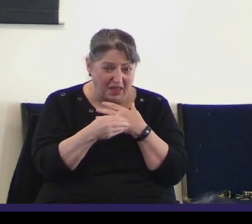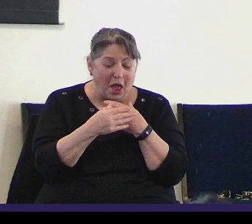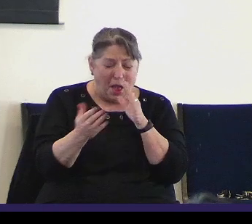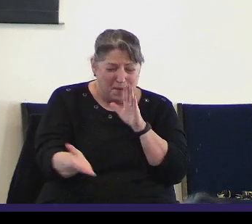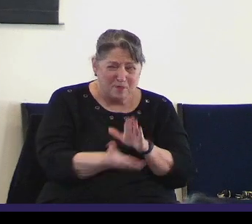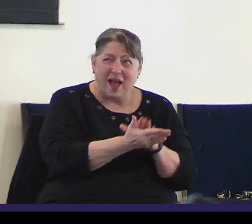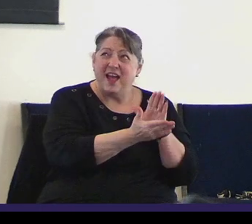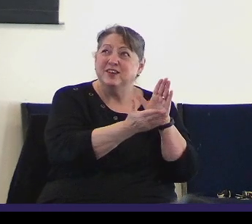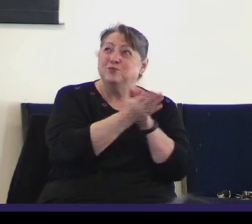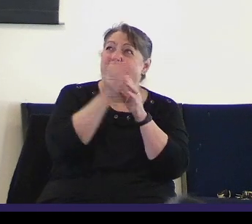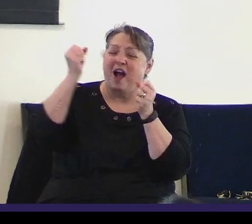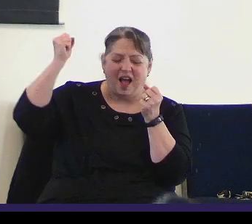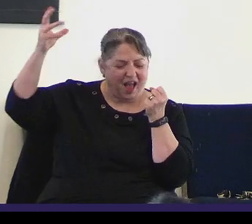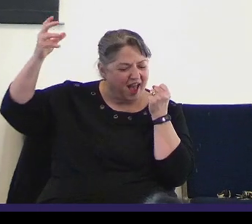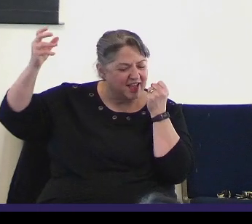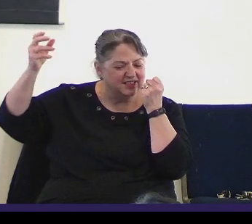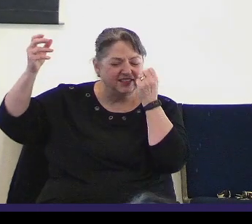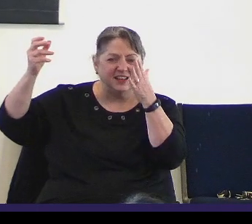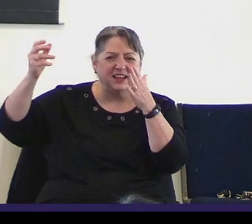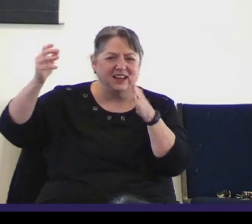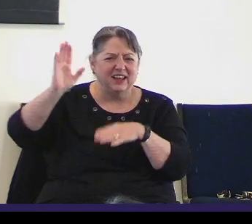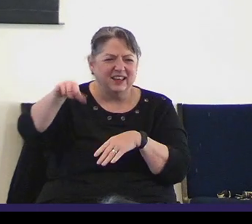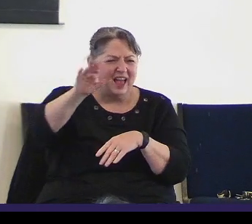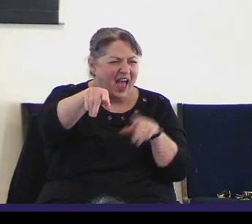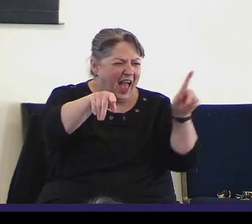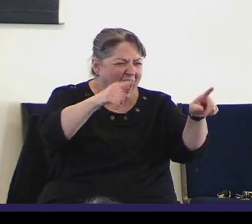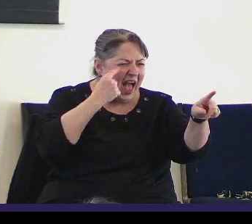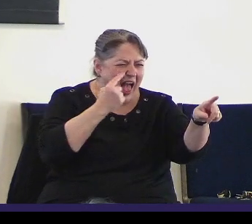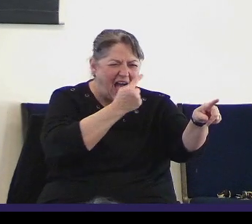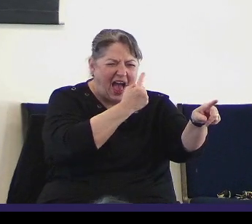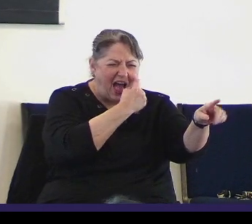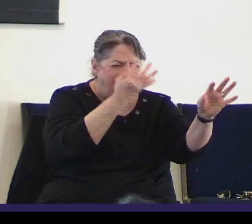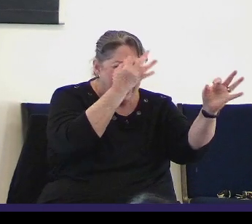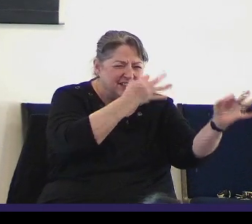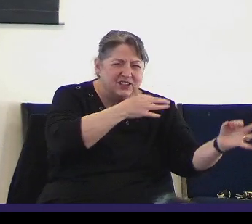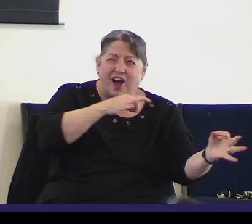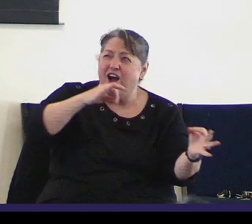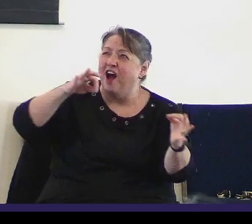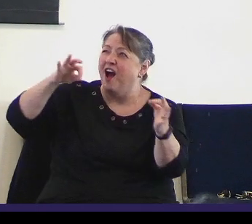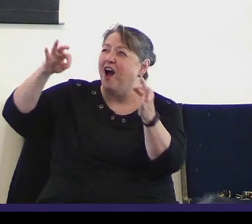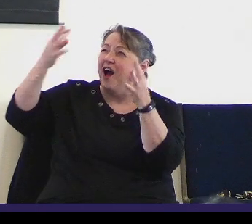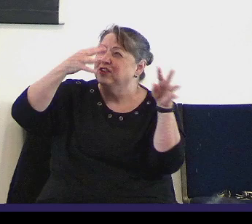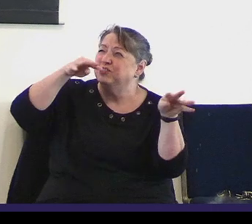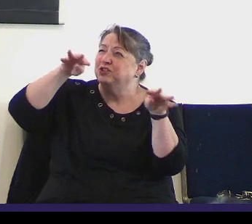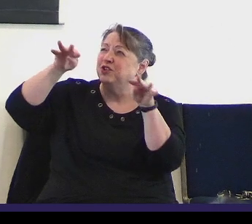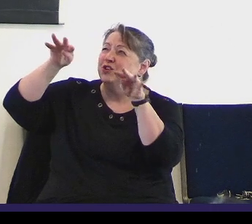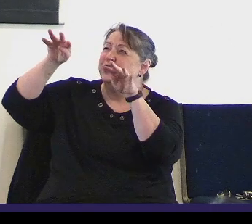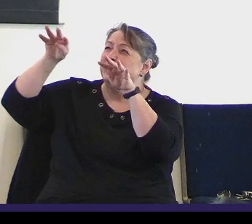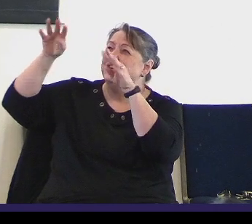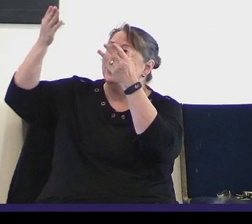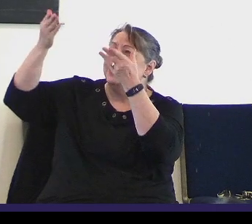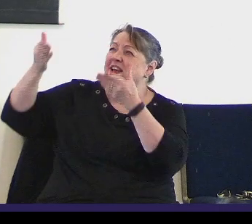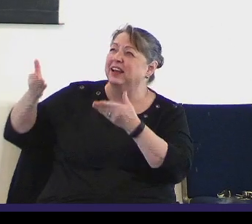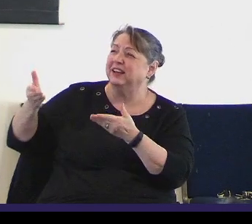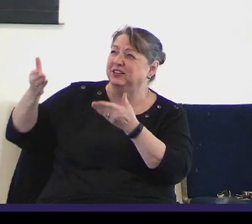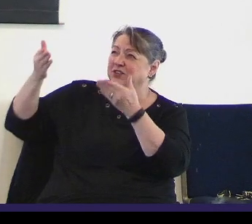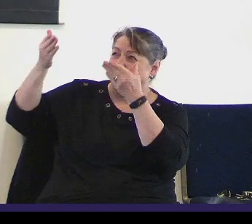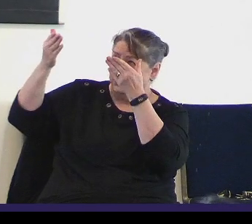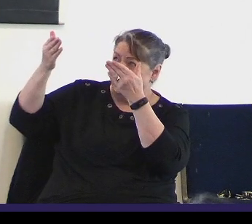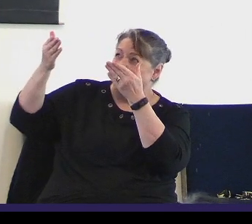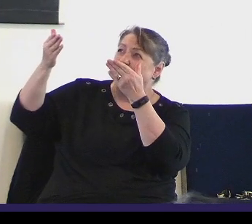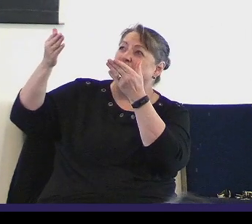Praises rising, eyes are turning